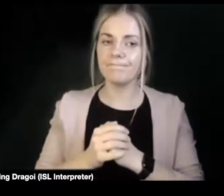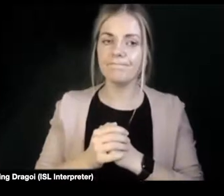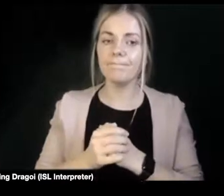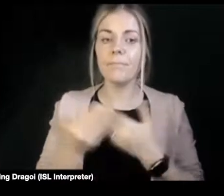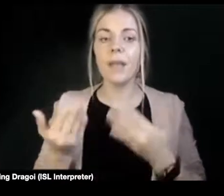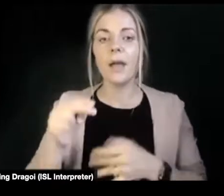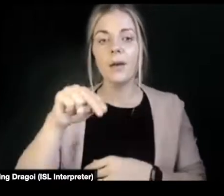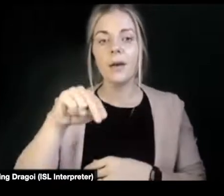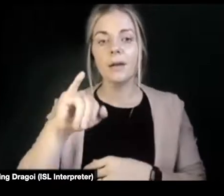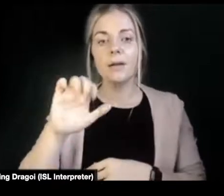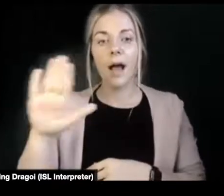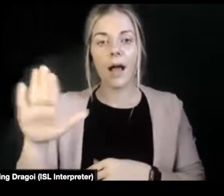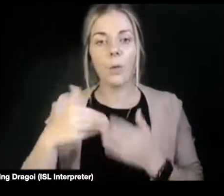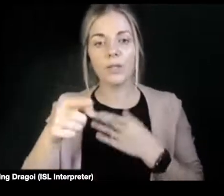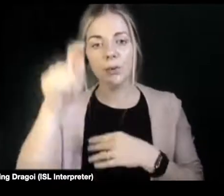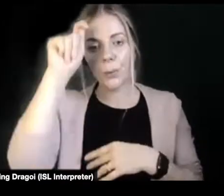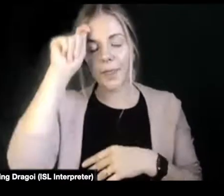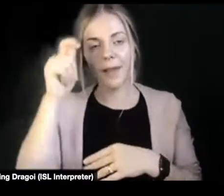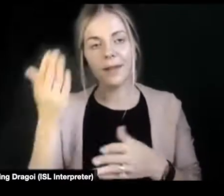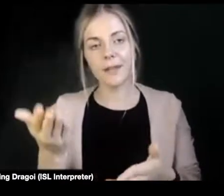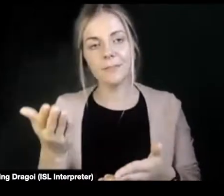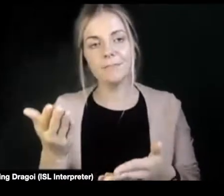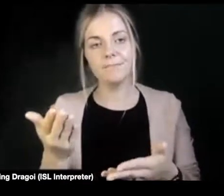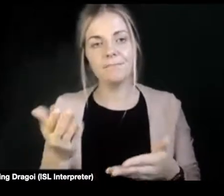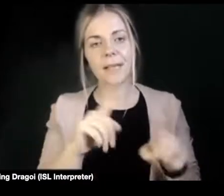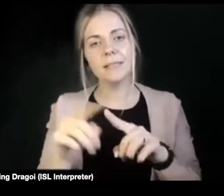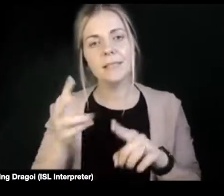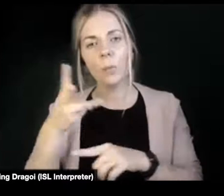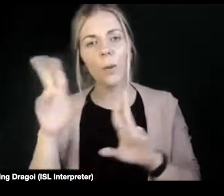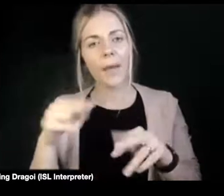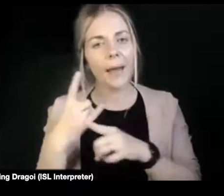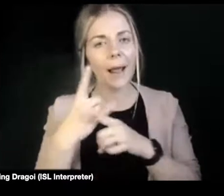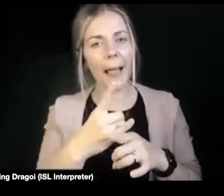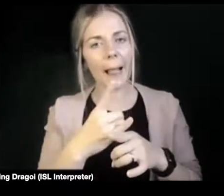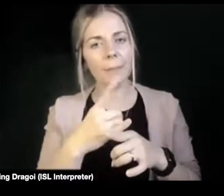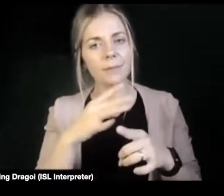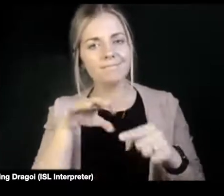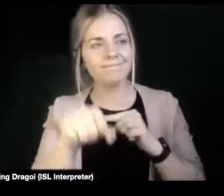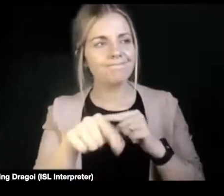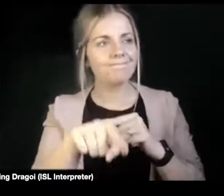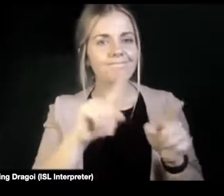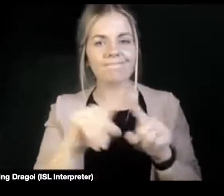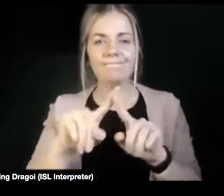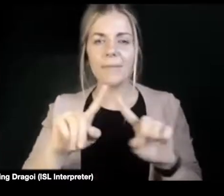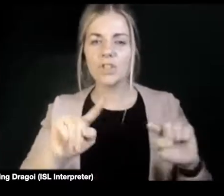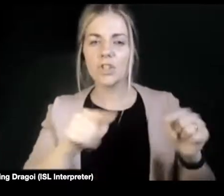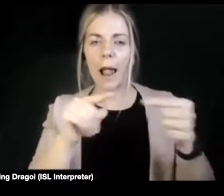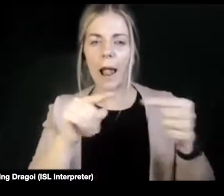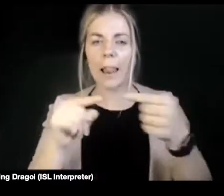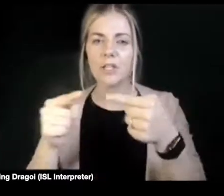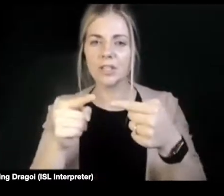you think is the way of overcoming these challenges in terms of